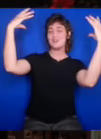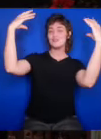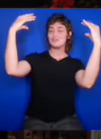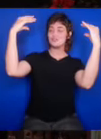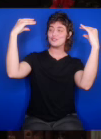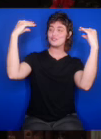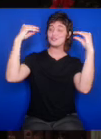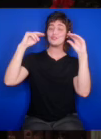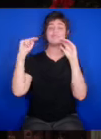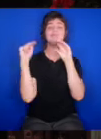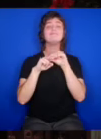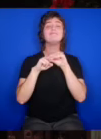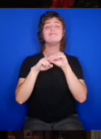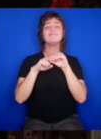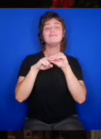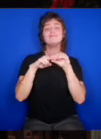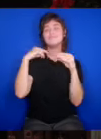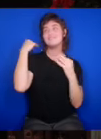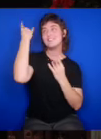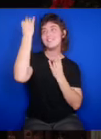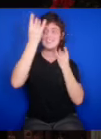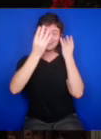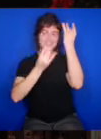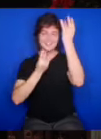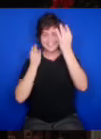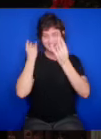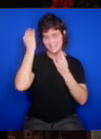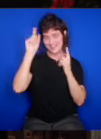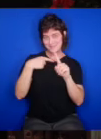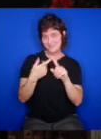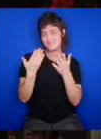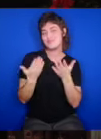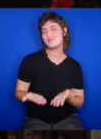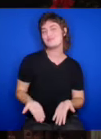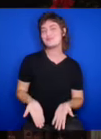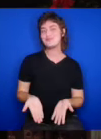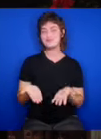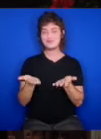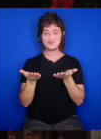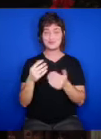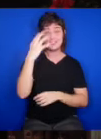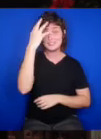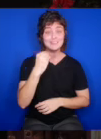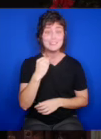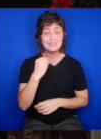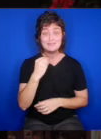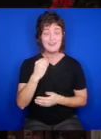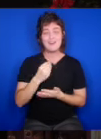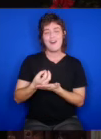the lights and think about you. I spent sleepless nights